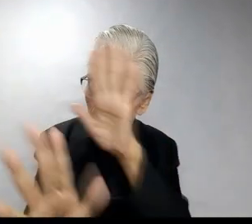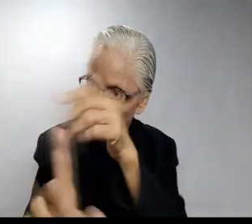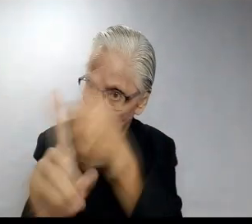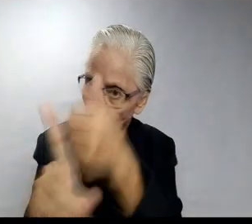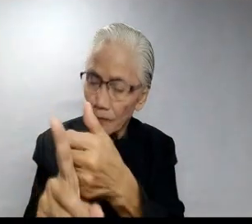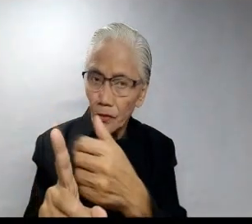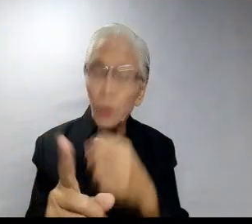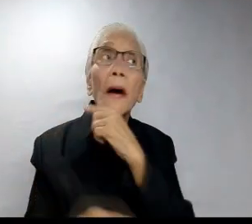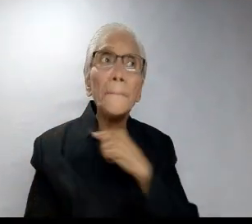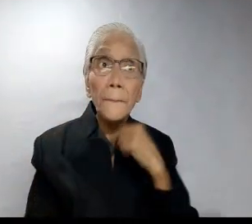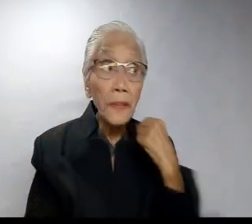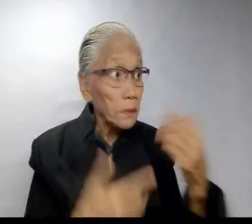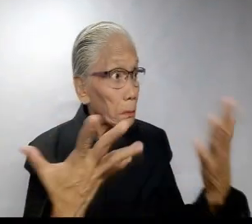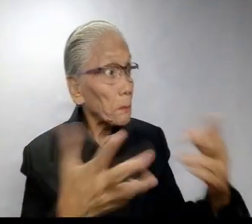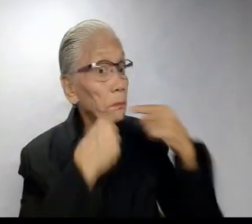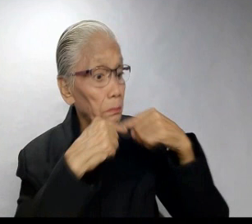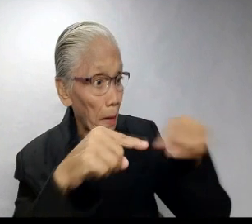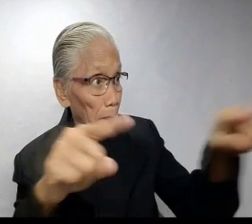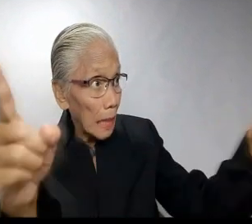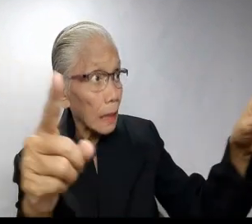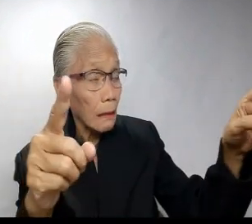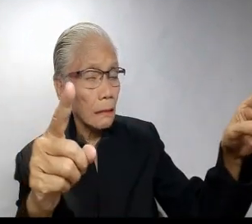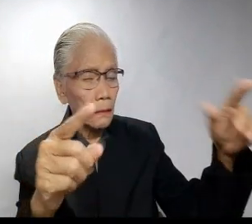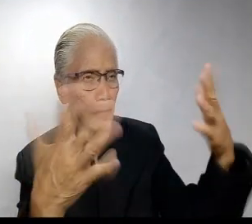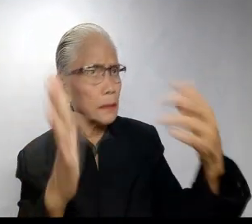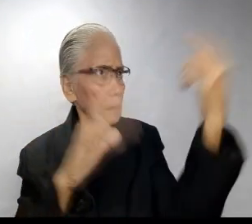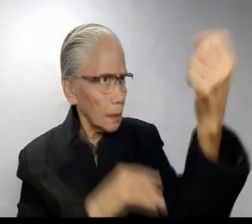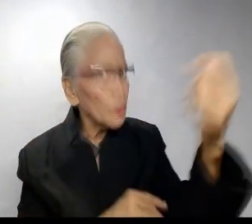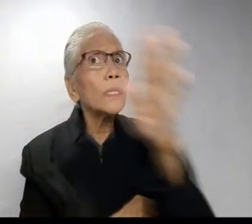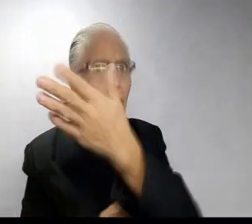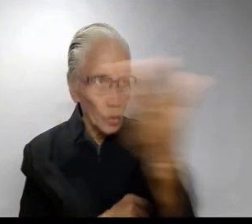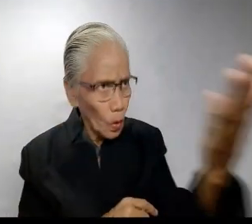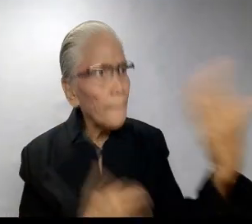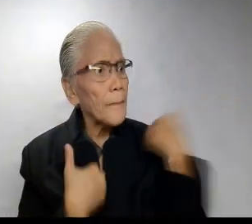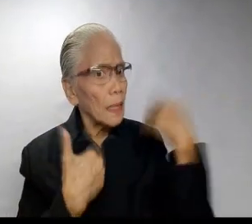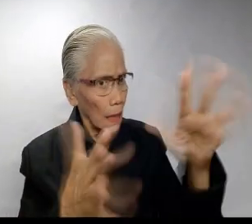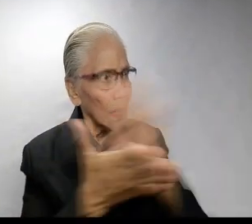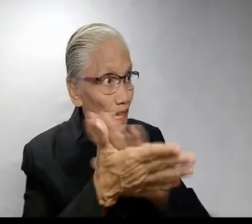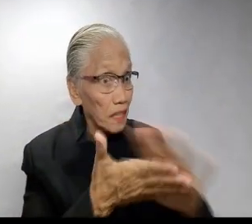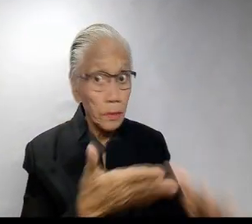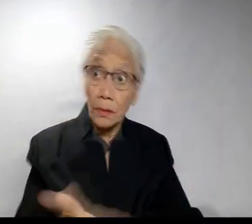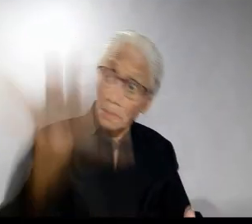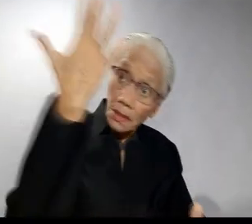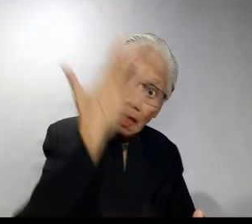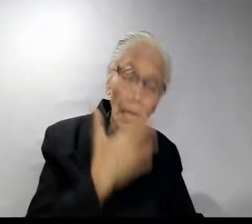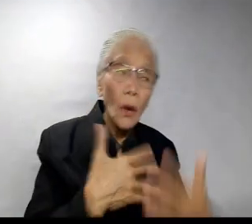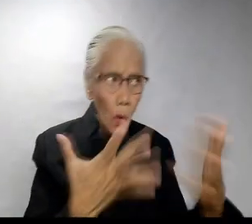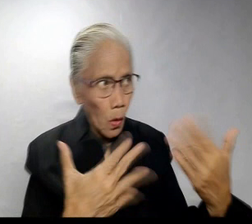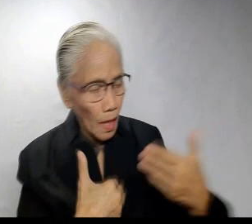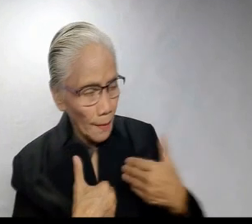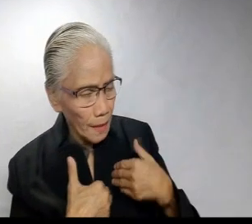show yourself to the priest. This will be a public testimony that you have been